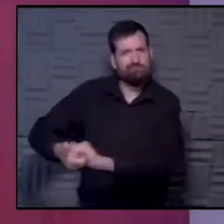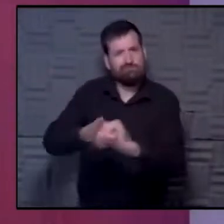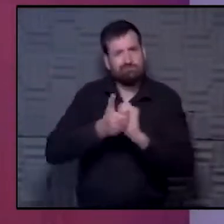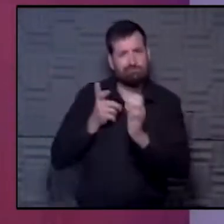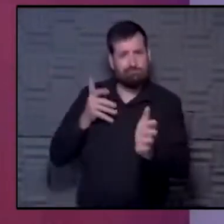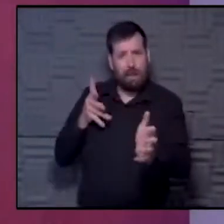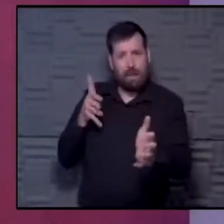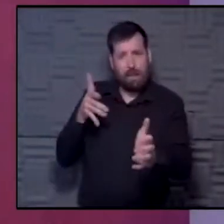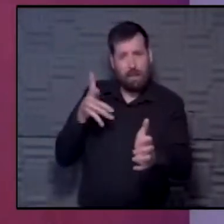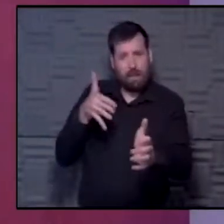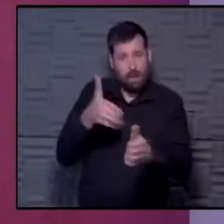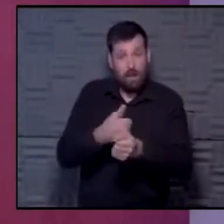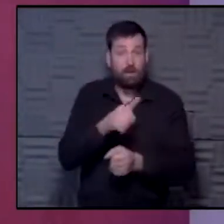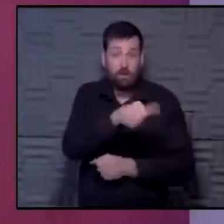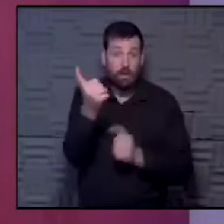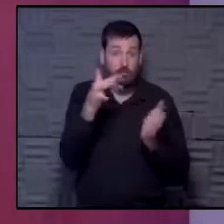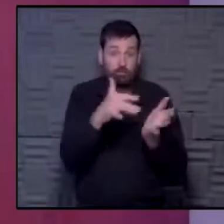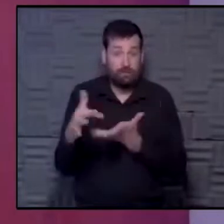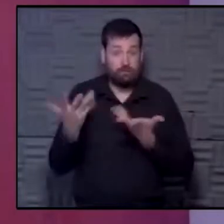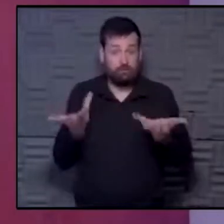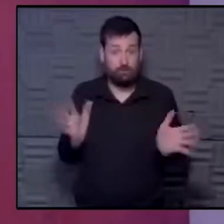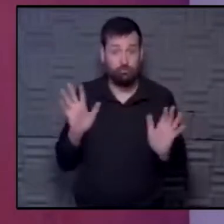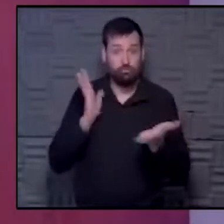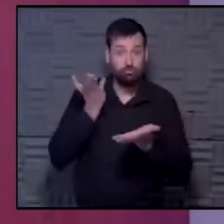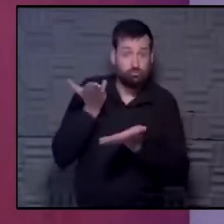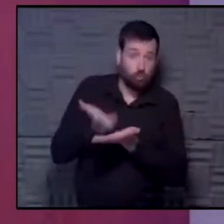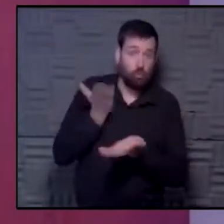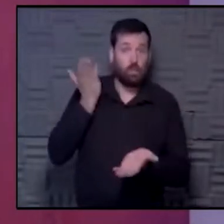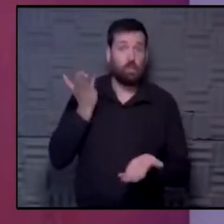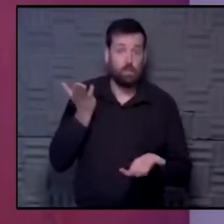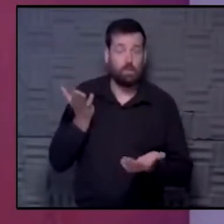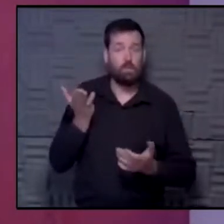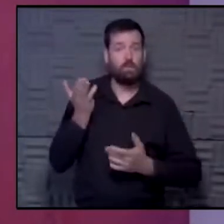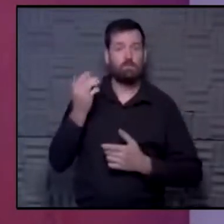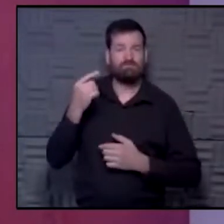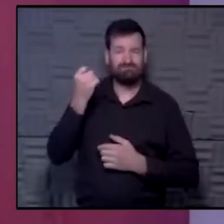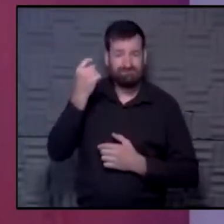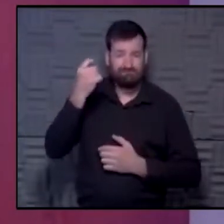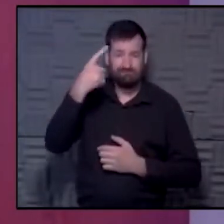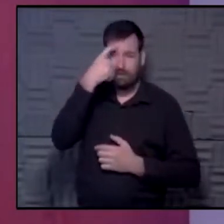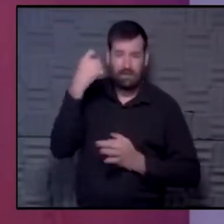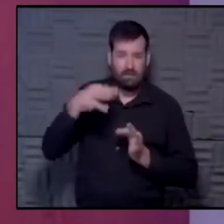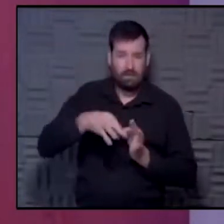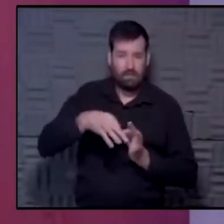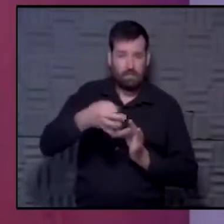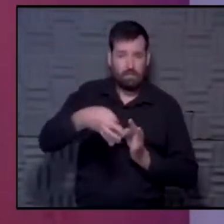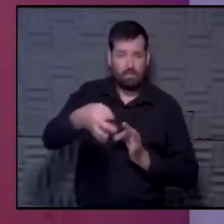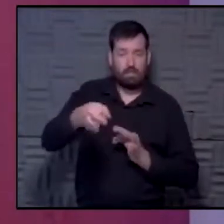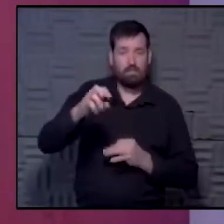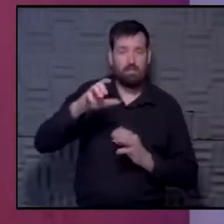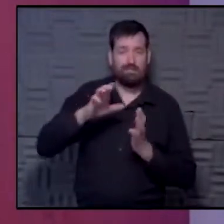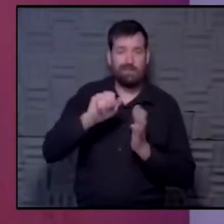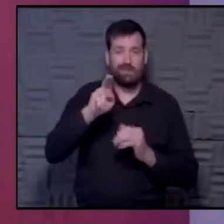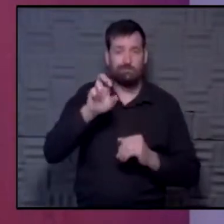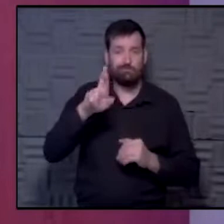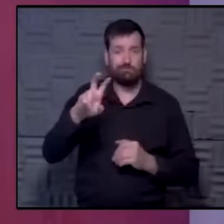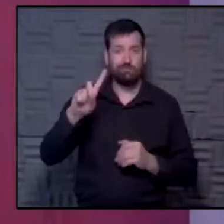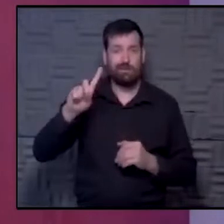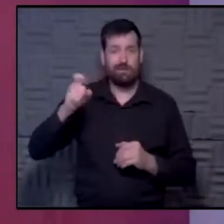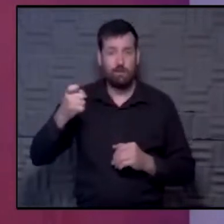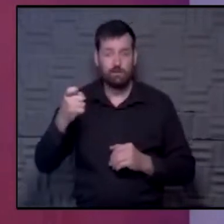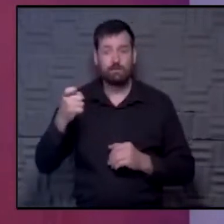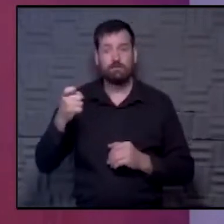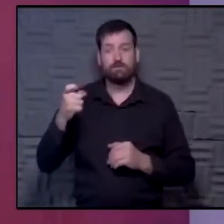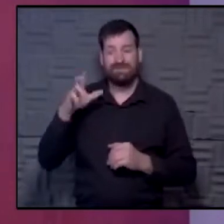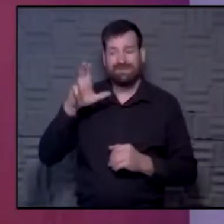because I would say there are other studies that have shown that because of the delay in cancer diagnosis and also delay in treatment, COVID is